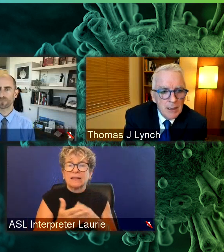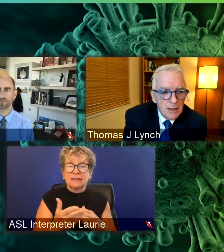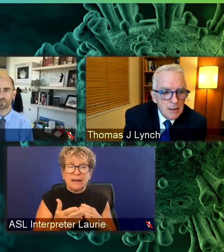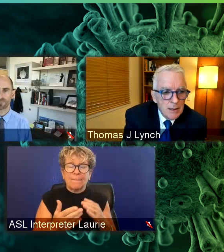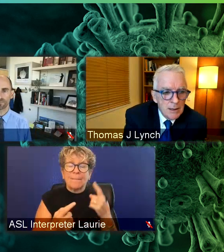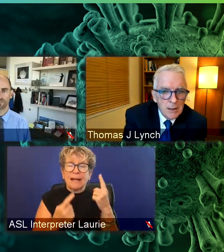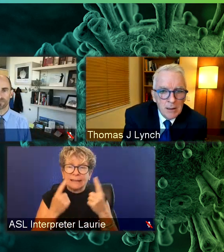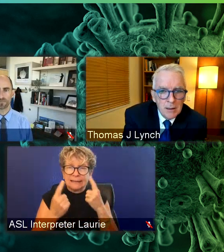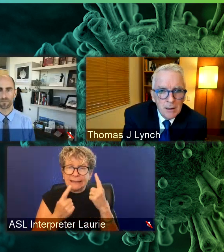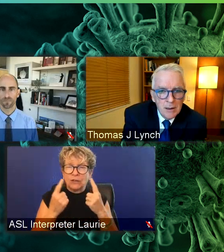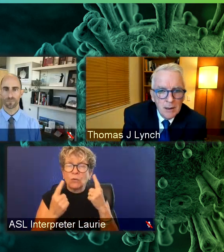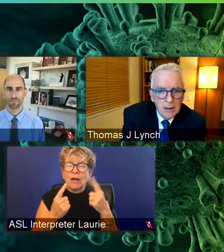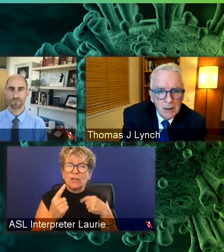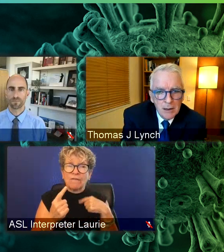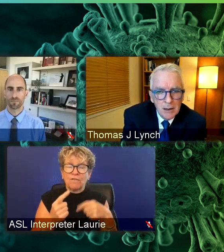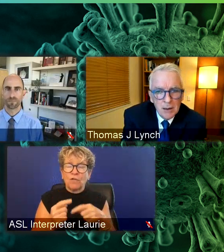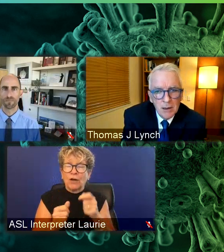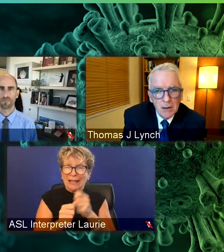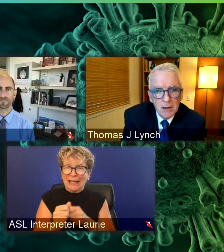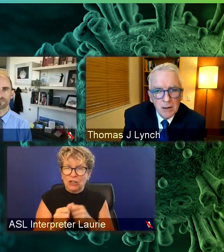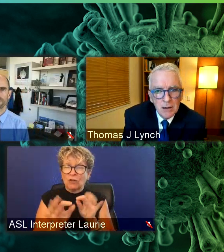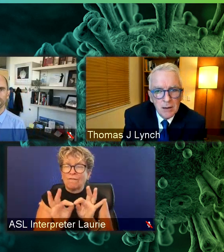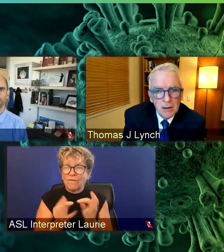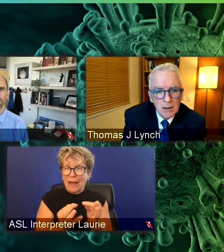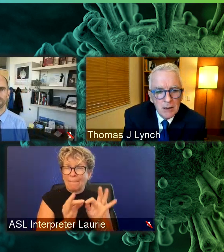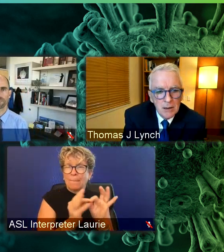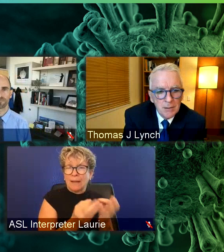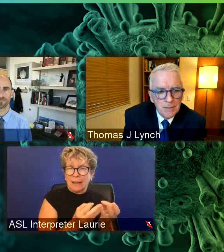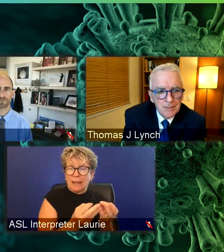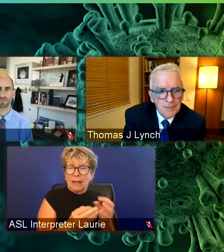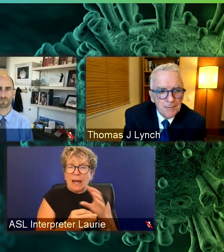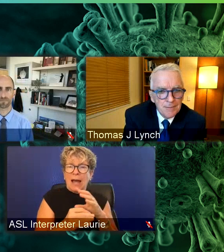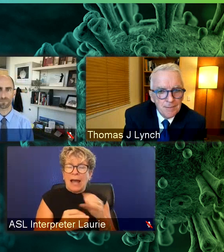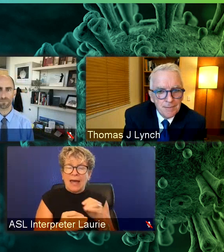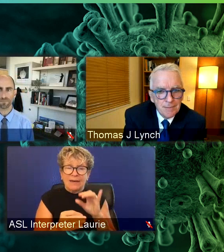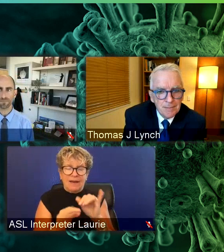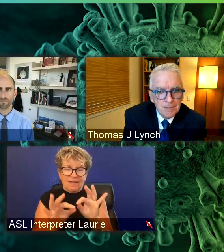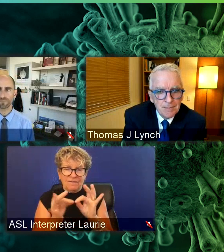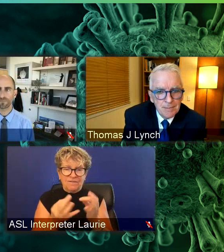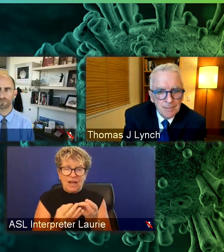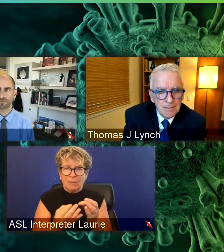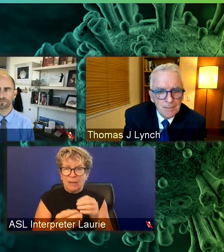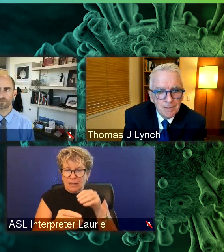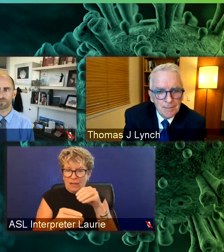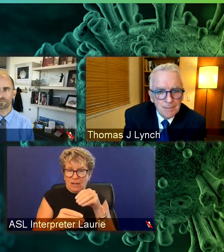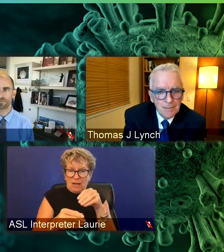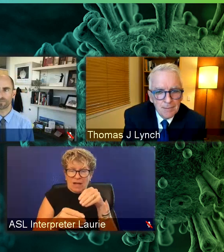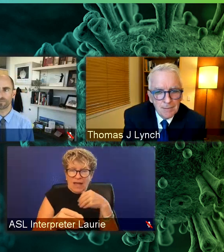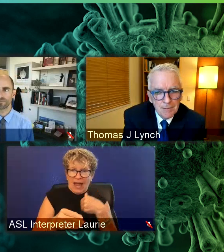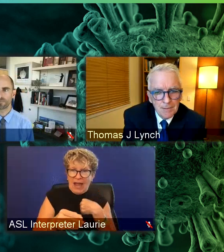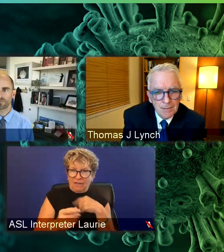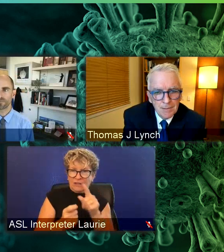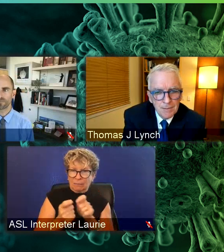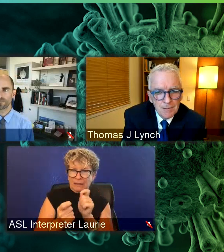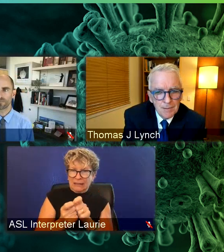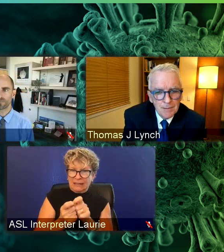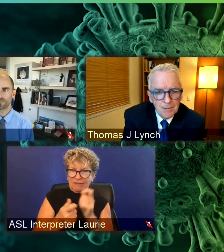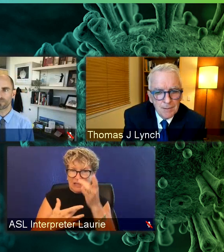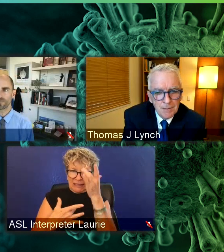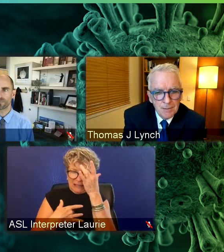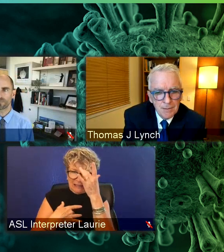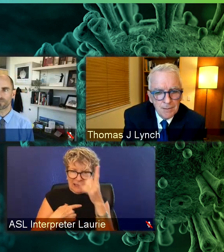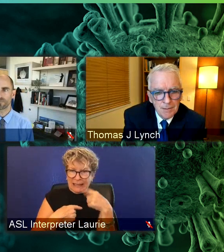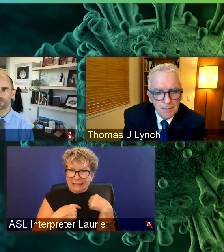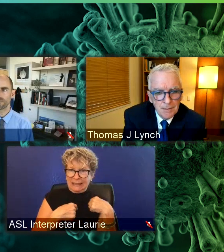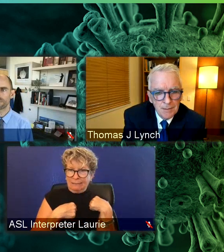family and sort of what the underlying diseases that a particular family or, you the children in that family might have. If